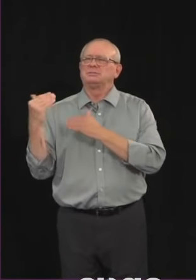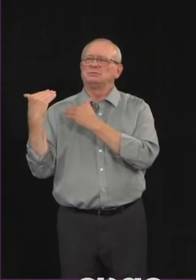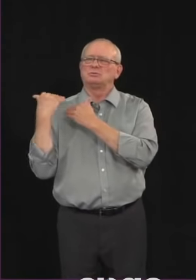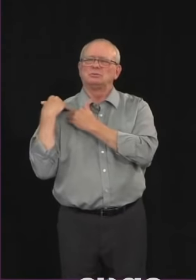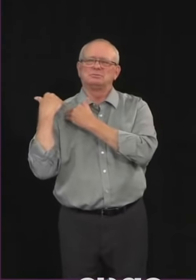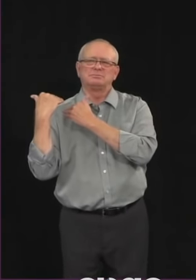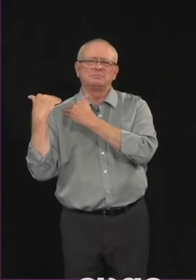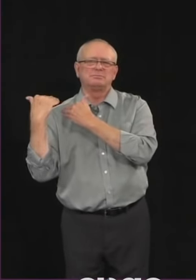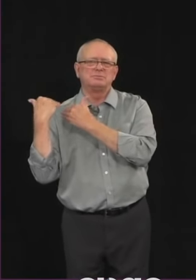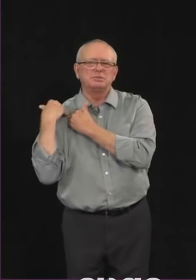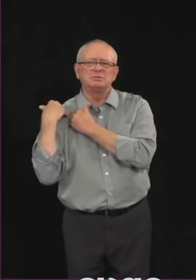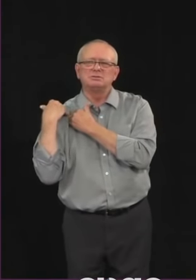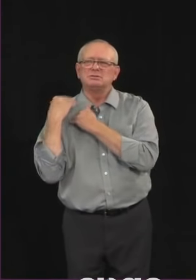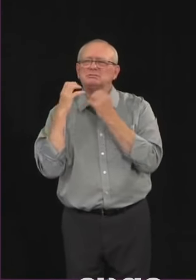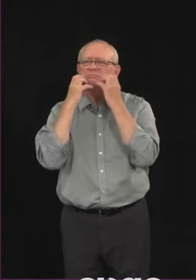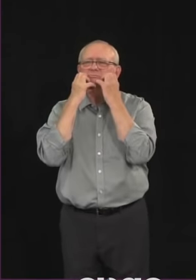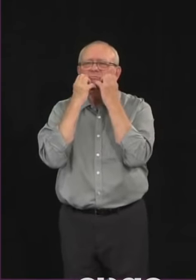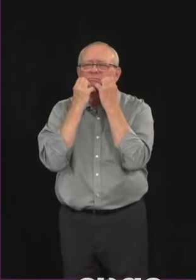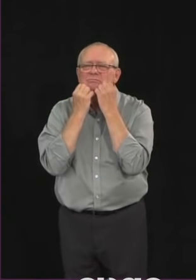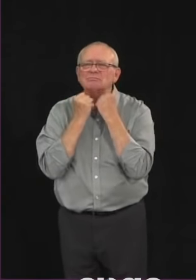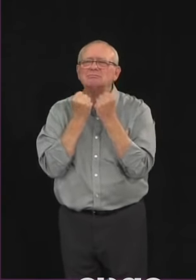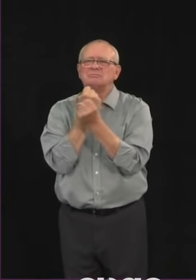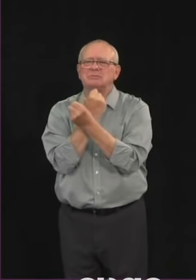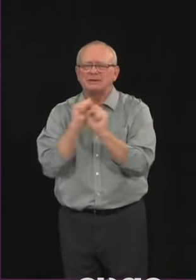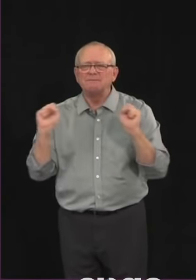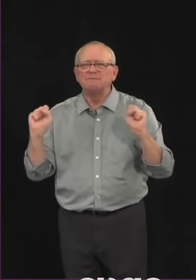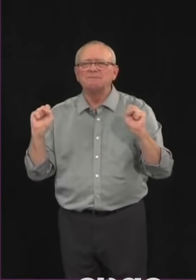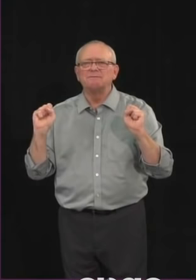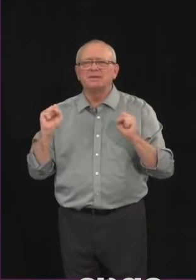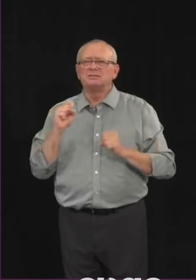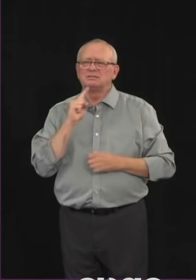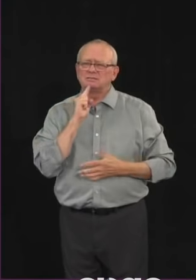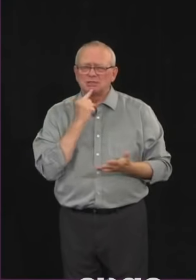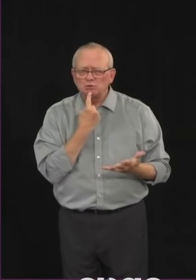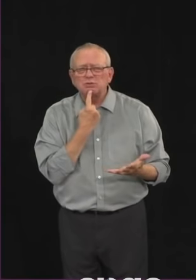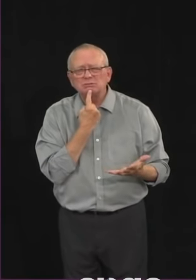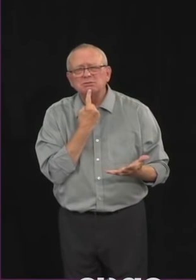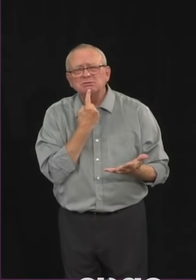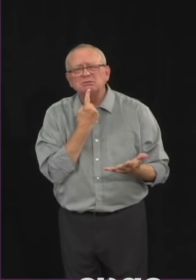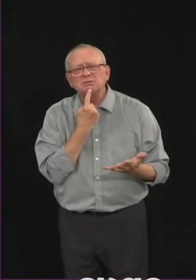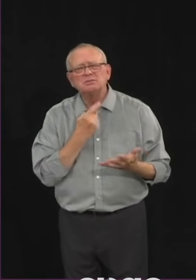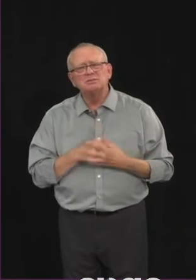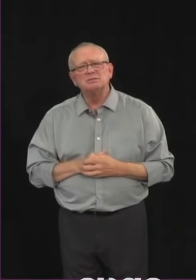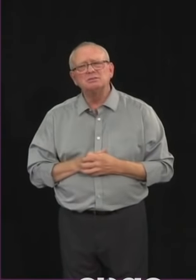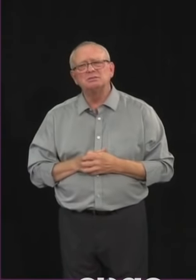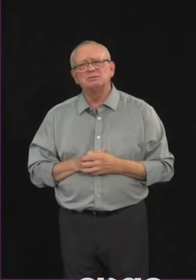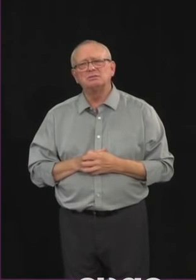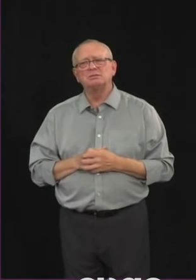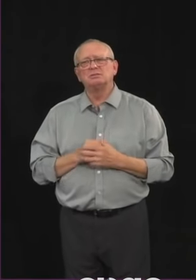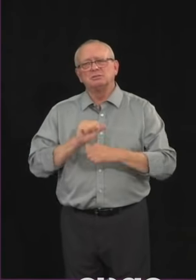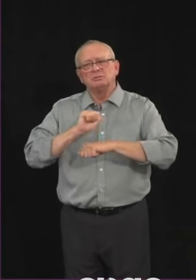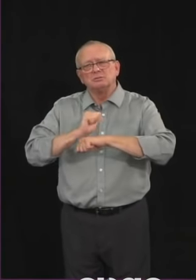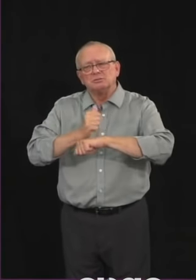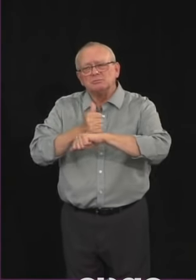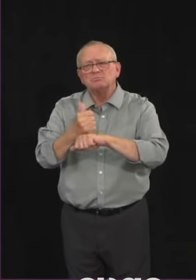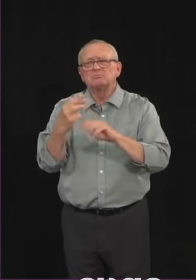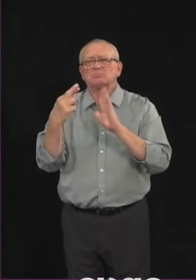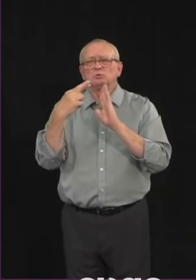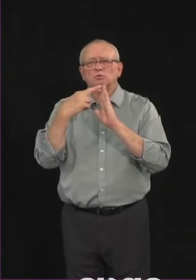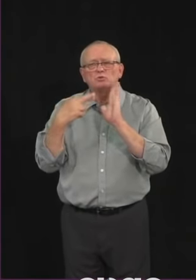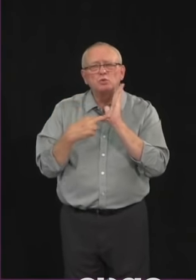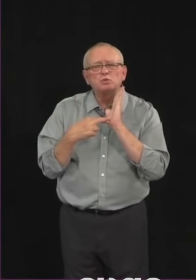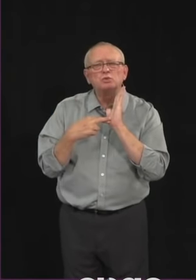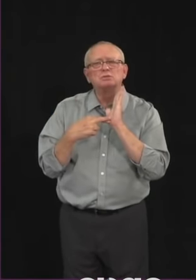need to take our shared responsibilities seriously. The effectiveness of the measures put in place depend on how well